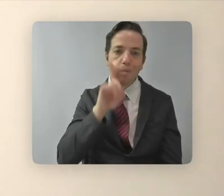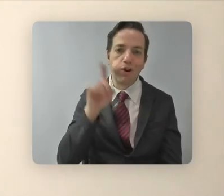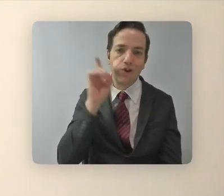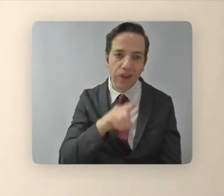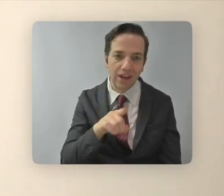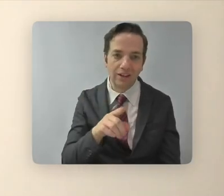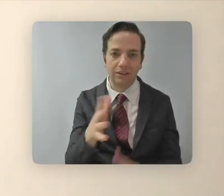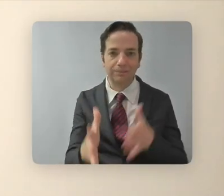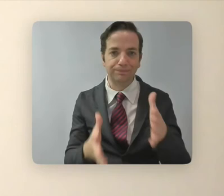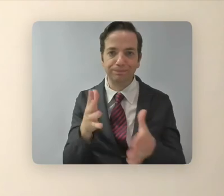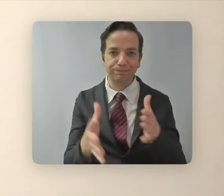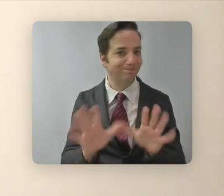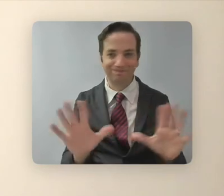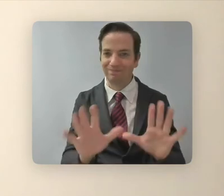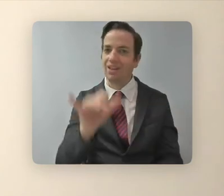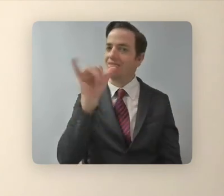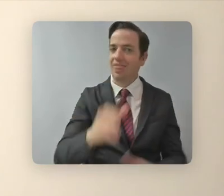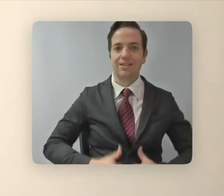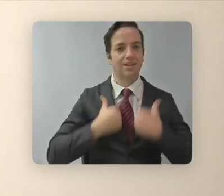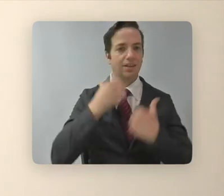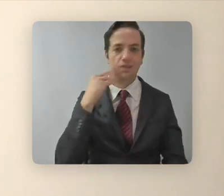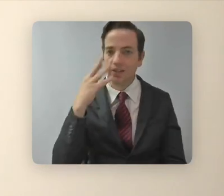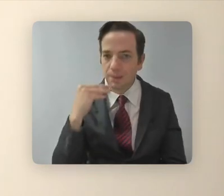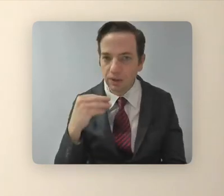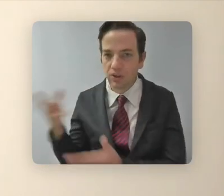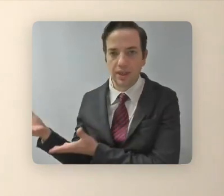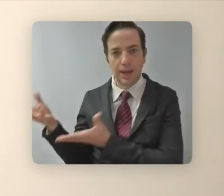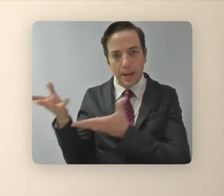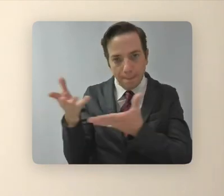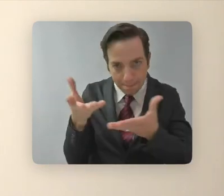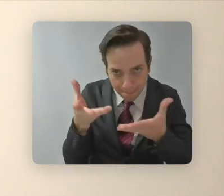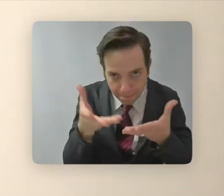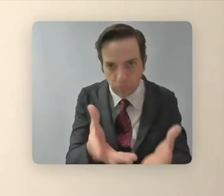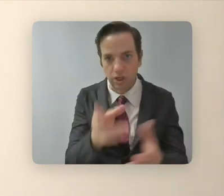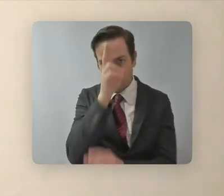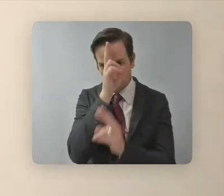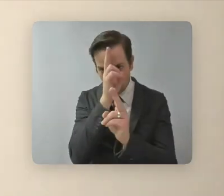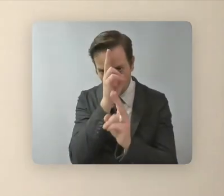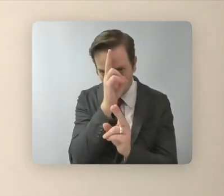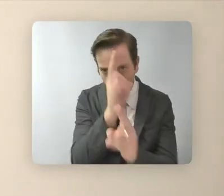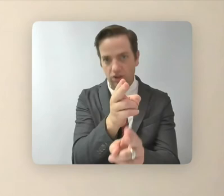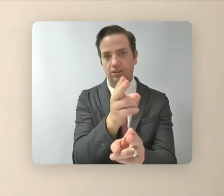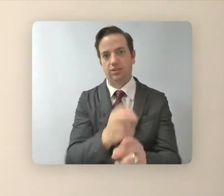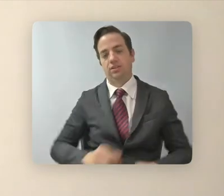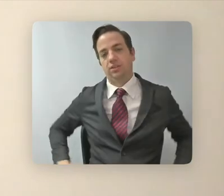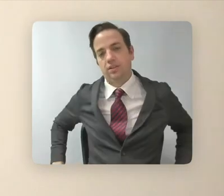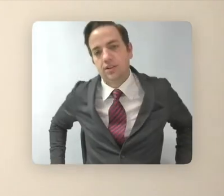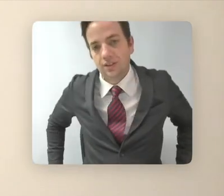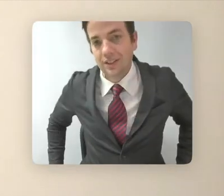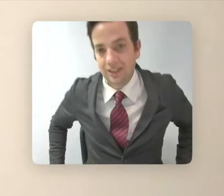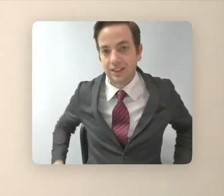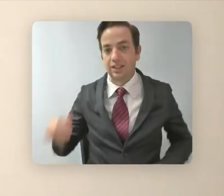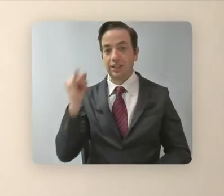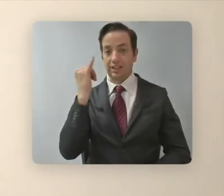It's, it's, it's a lived experience that they're going to bring to, to the project. And if you do do